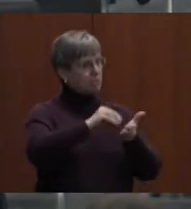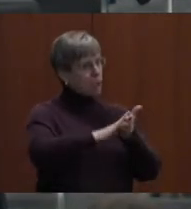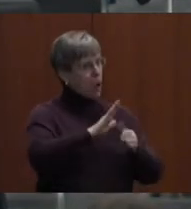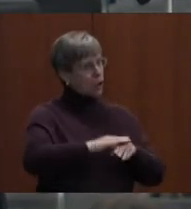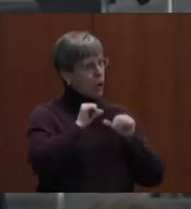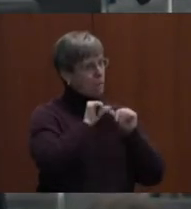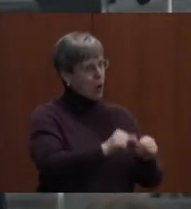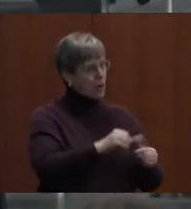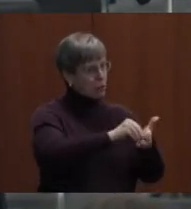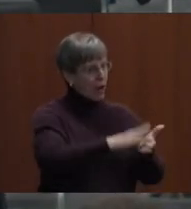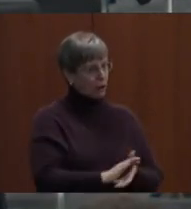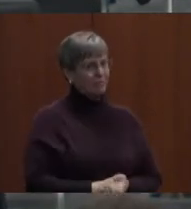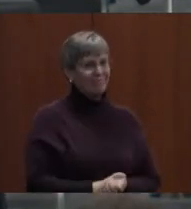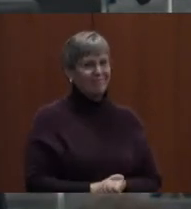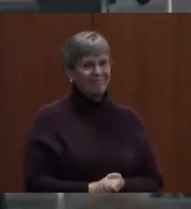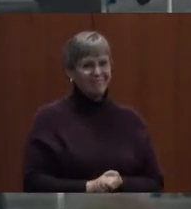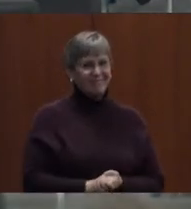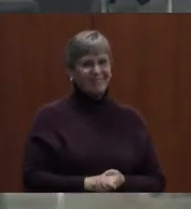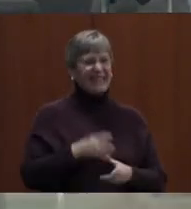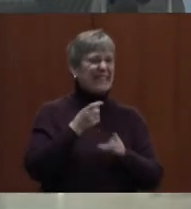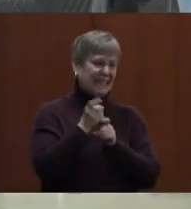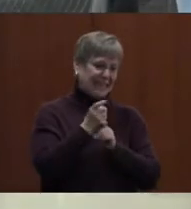Mr. Becker. five minutes out for you, Mr. Becker.